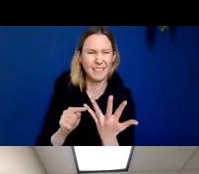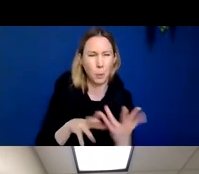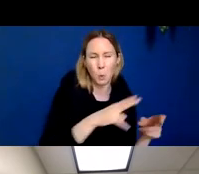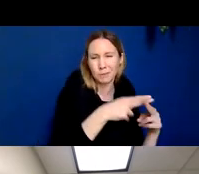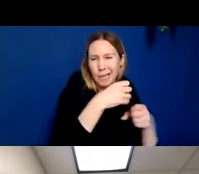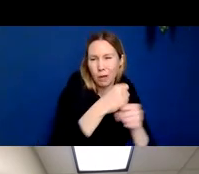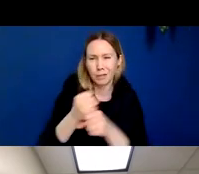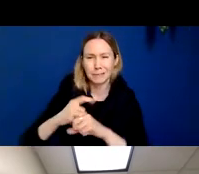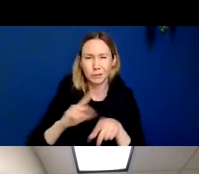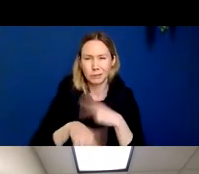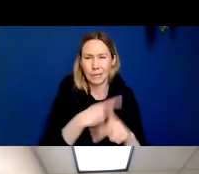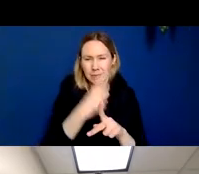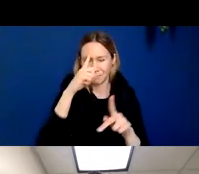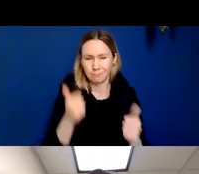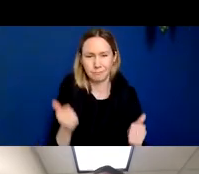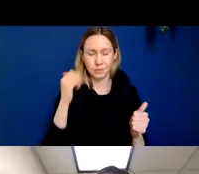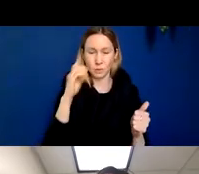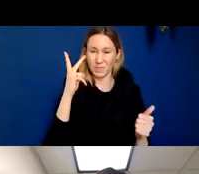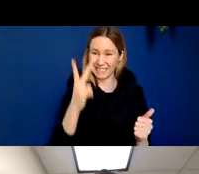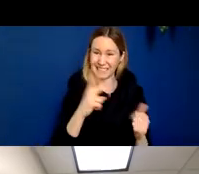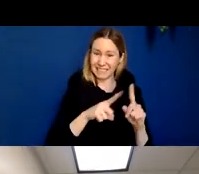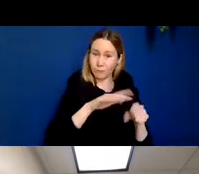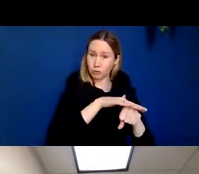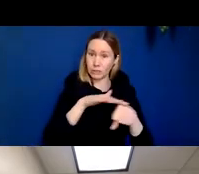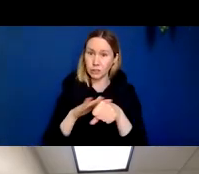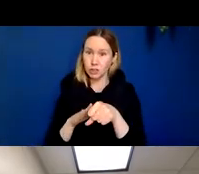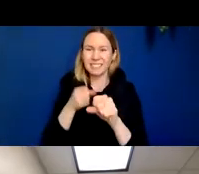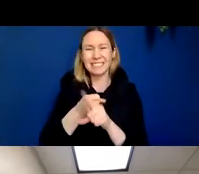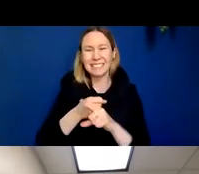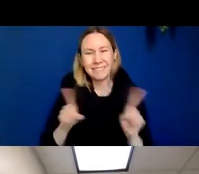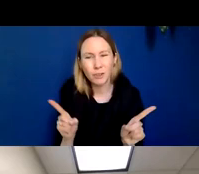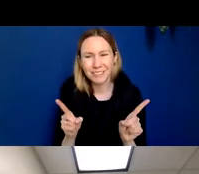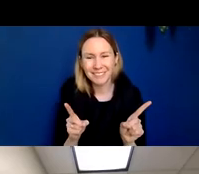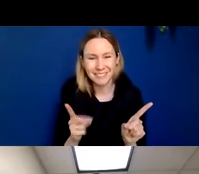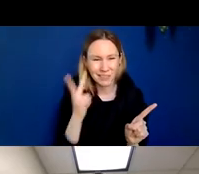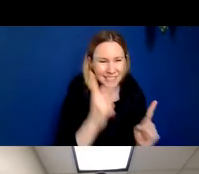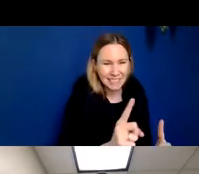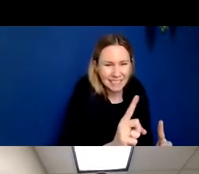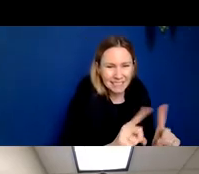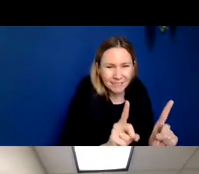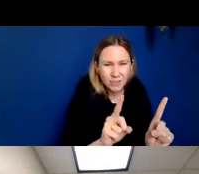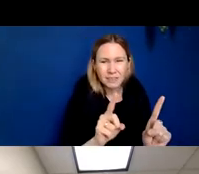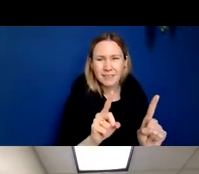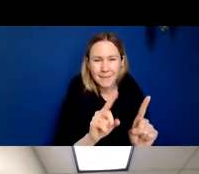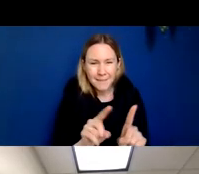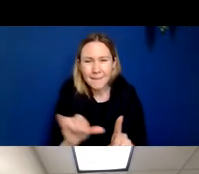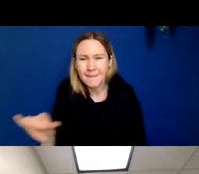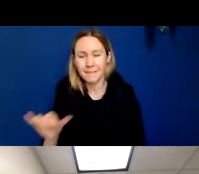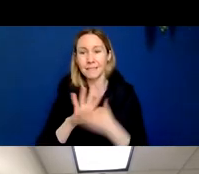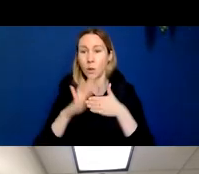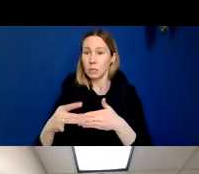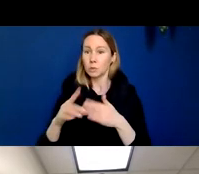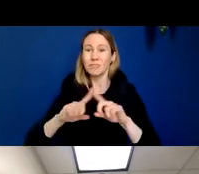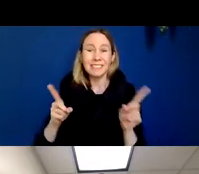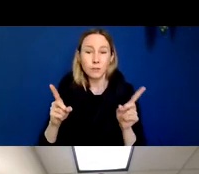where neurons are primarily affected by these diseases and therefore lead to very different clinical presentations, different